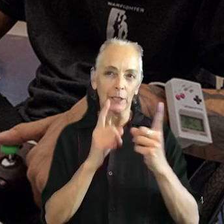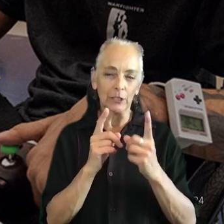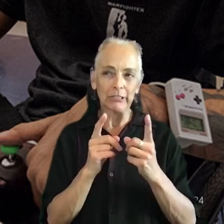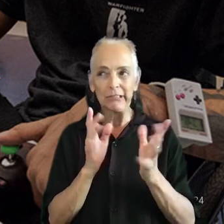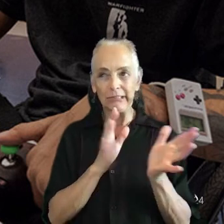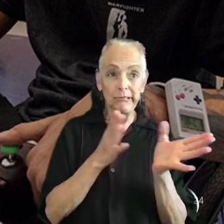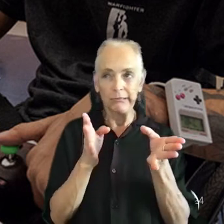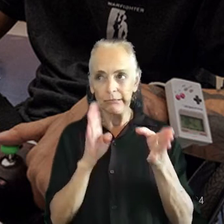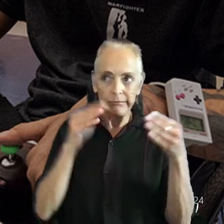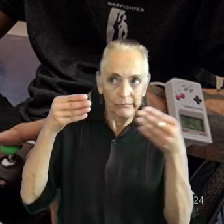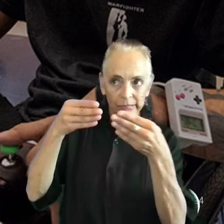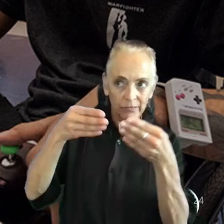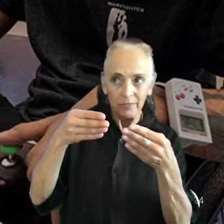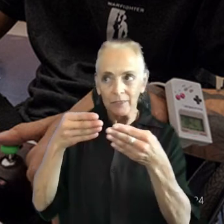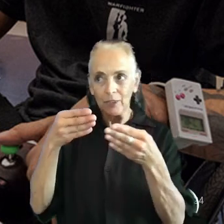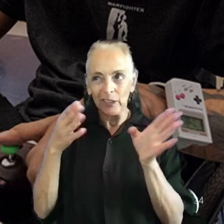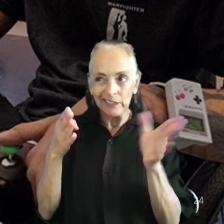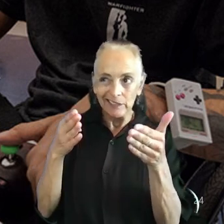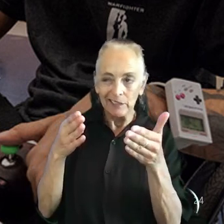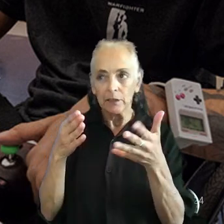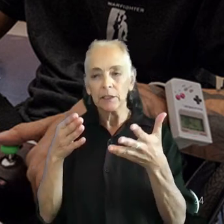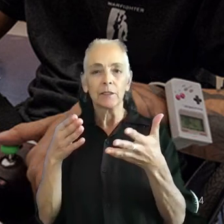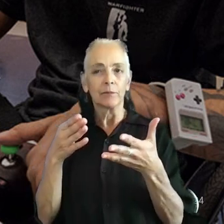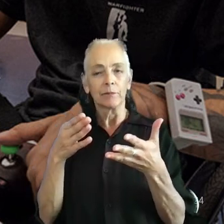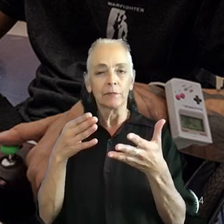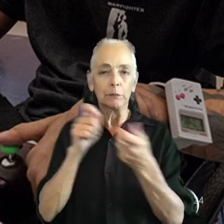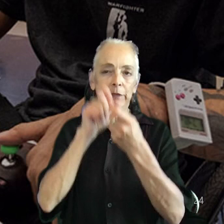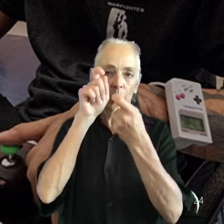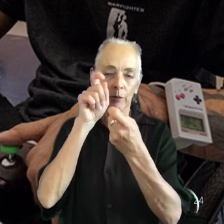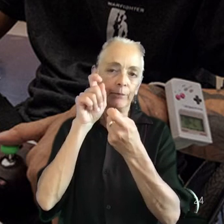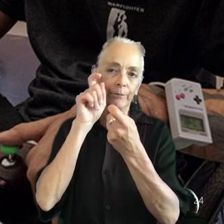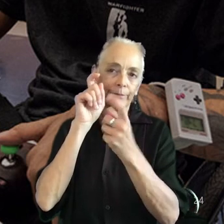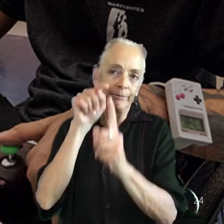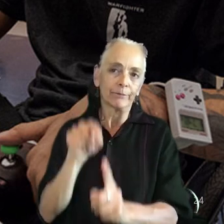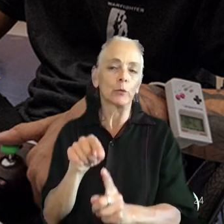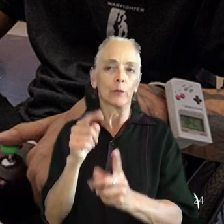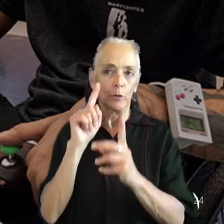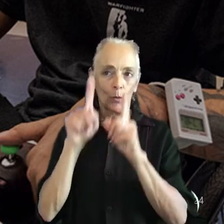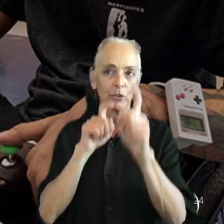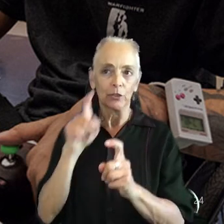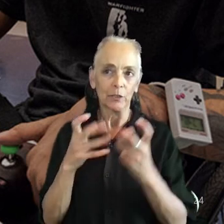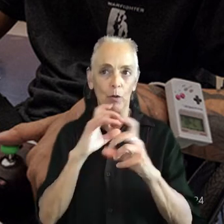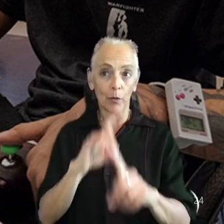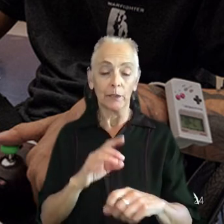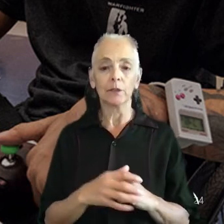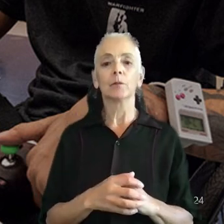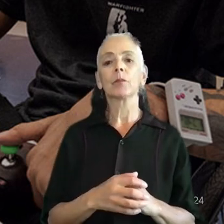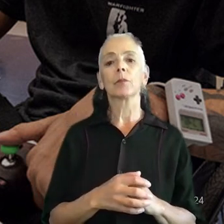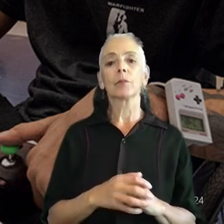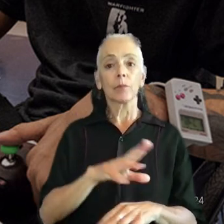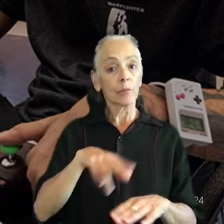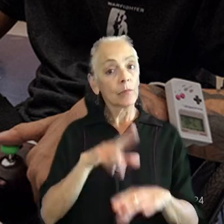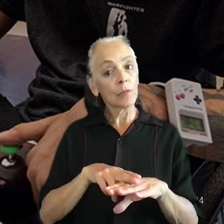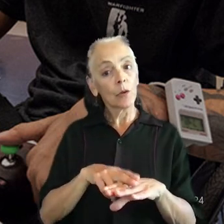in the direction of the questions that they were interested in getting answered. And of course, for the rest of